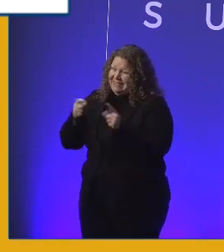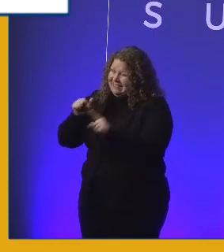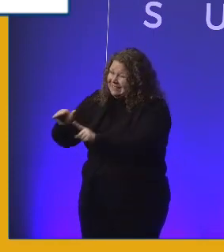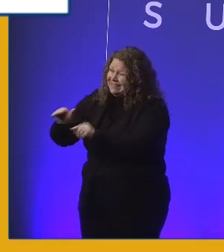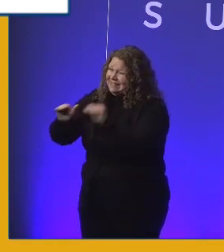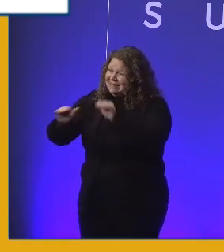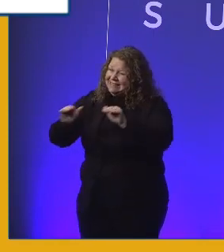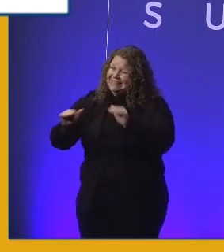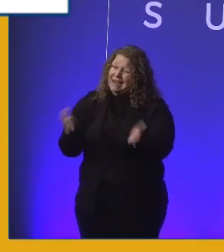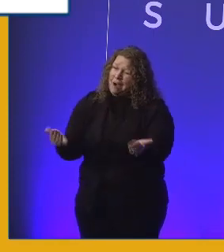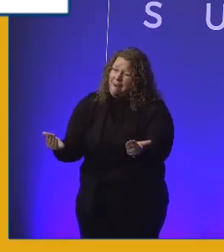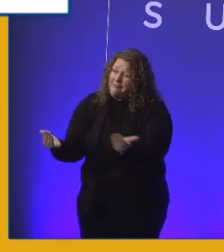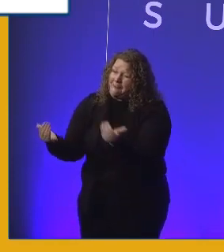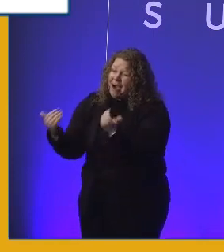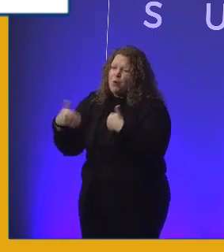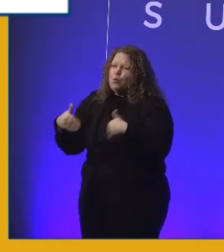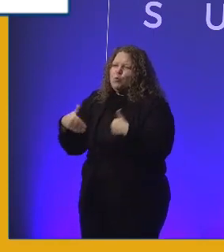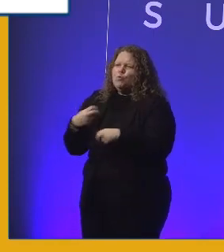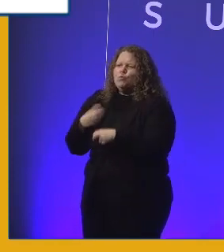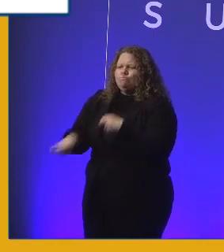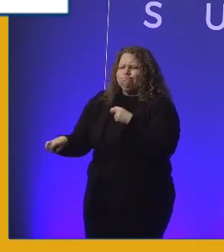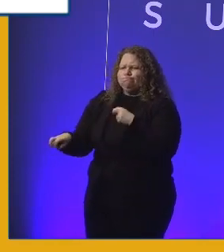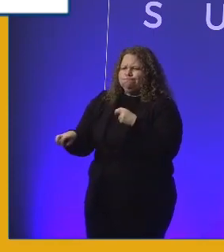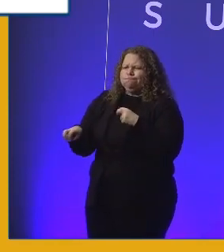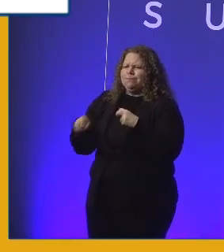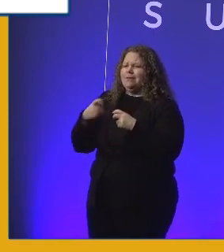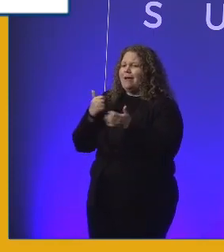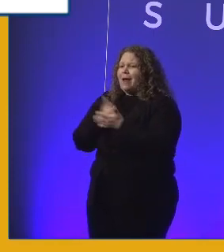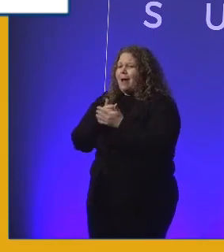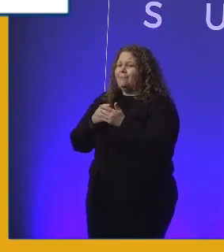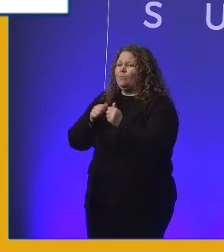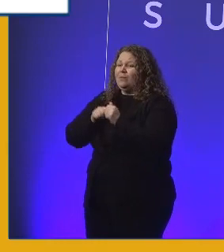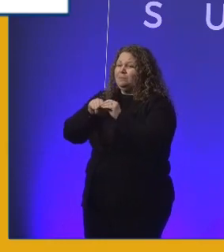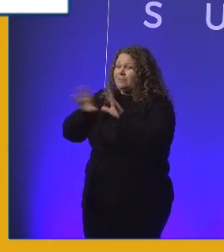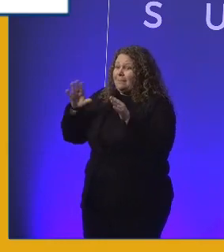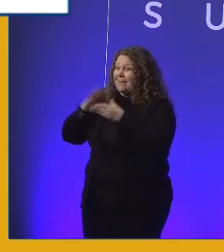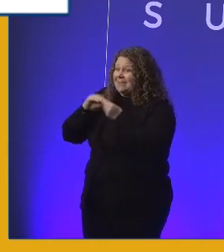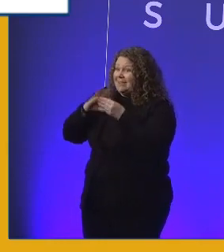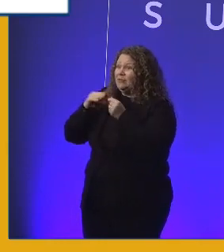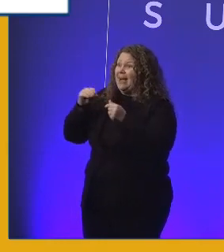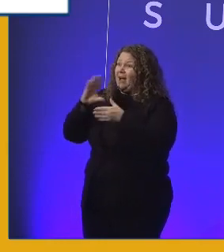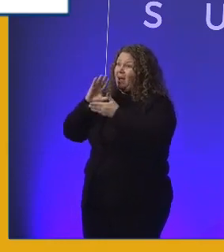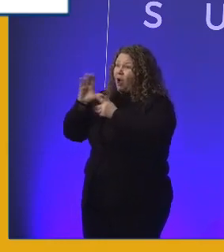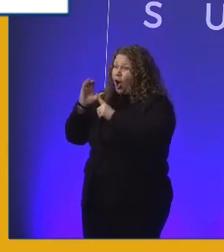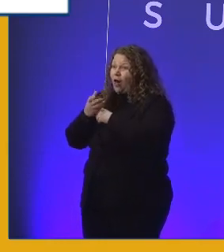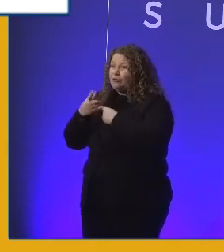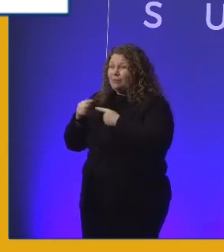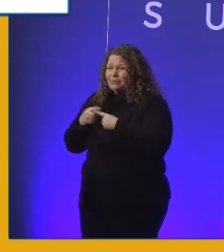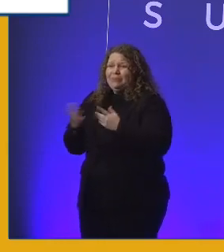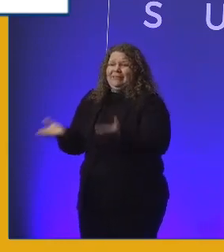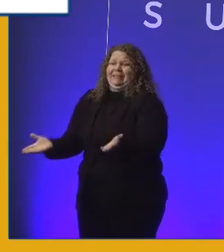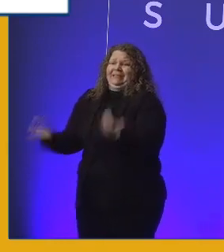messages, the culture play, the excitement that this team built up is something to really behold.